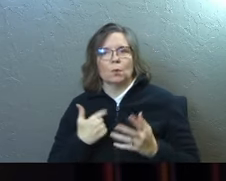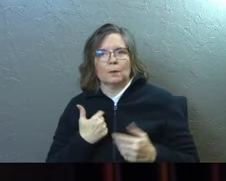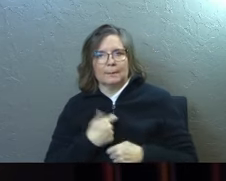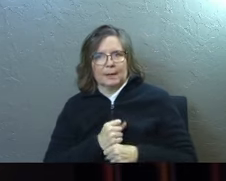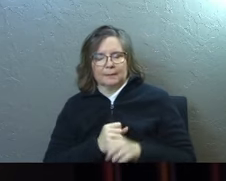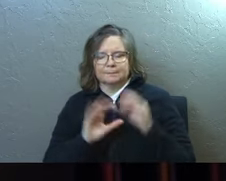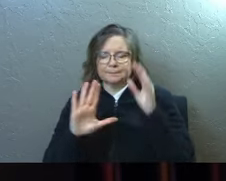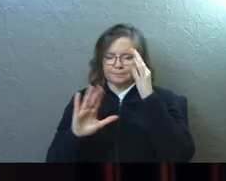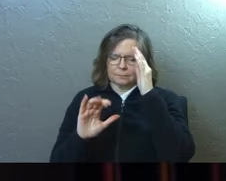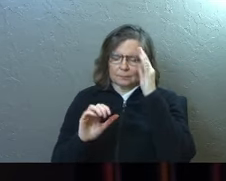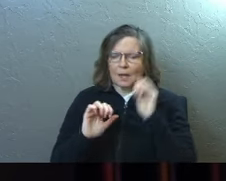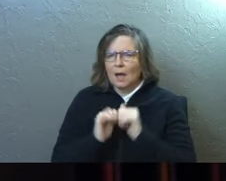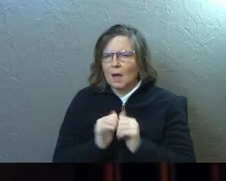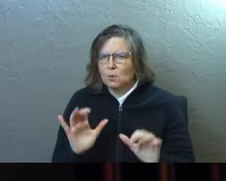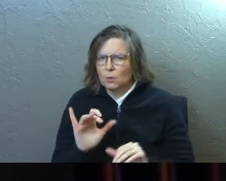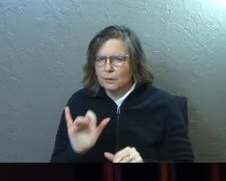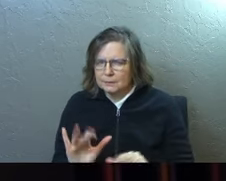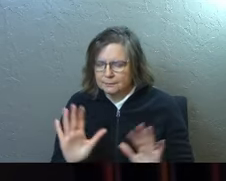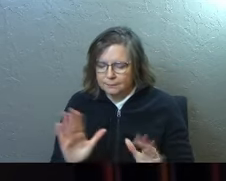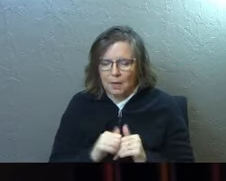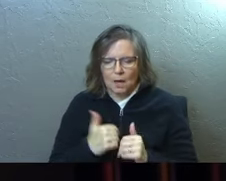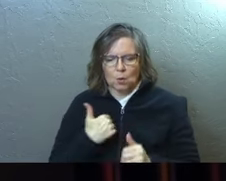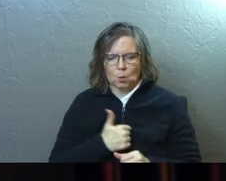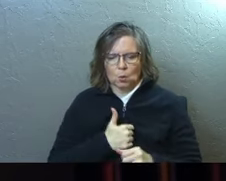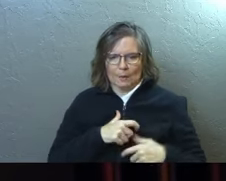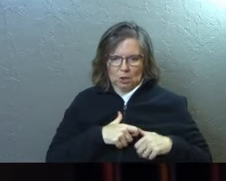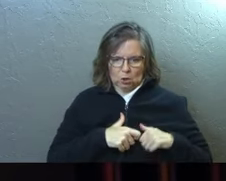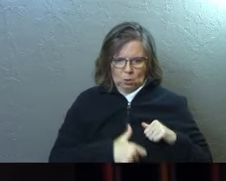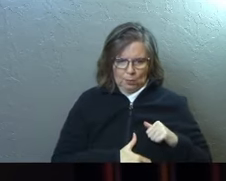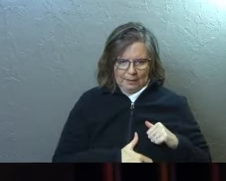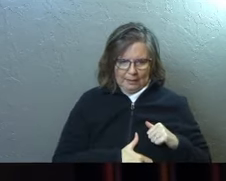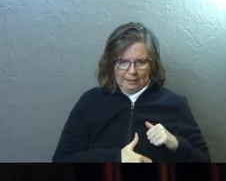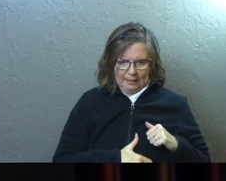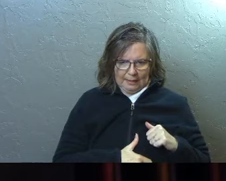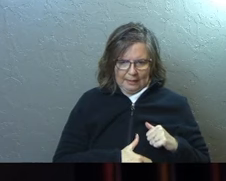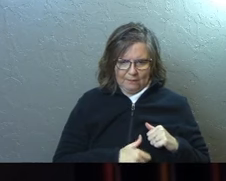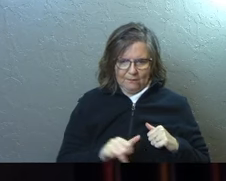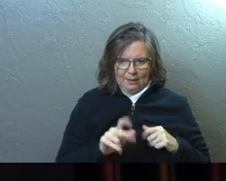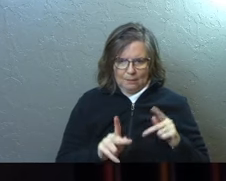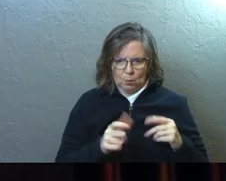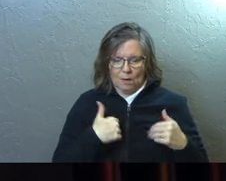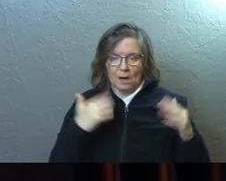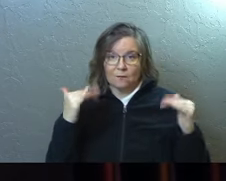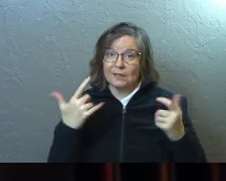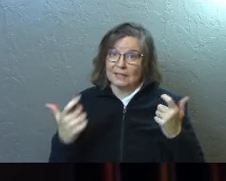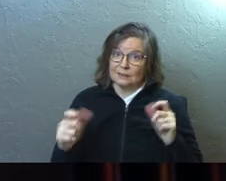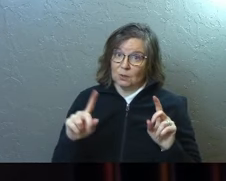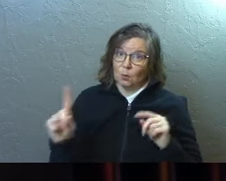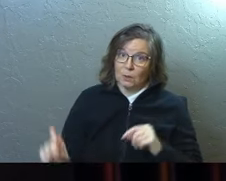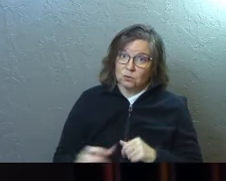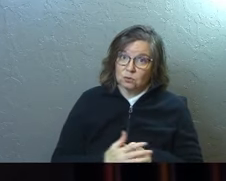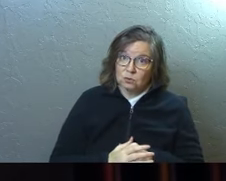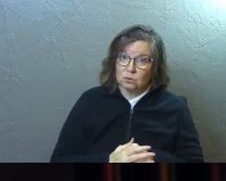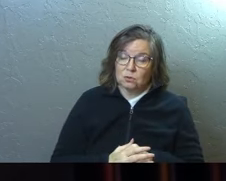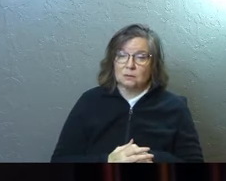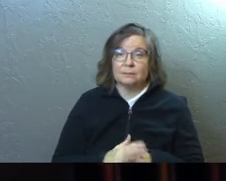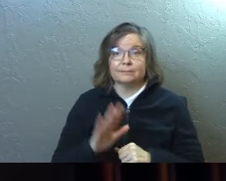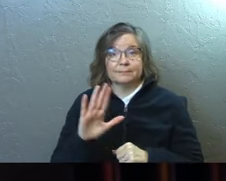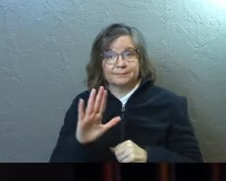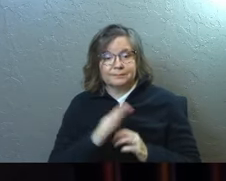Now, how do we do this? How do we, how do we grieve like those who have hope? That's a big question. Practically